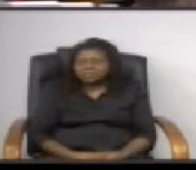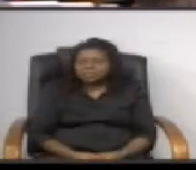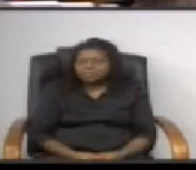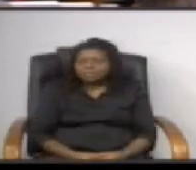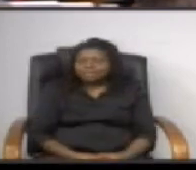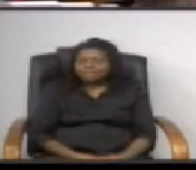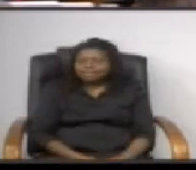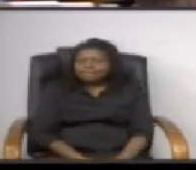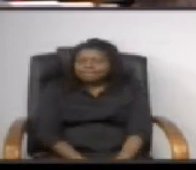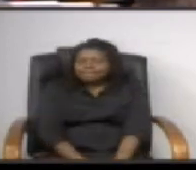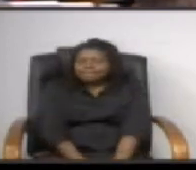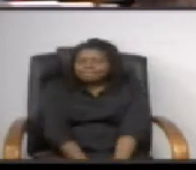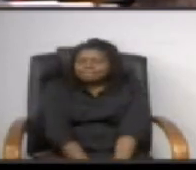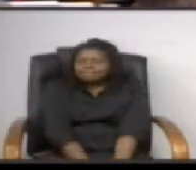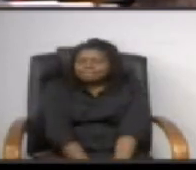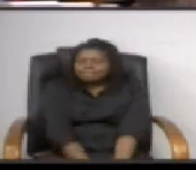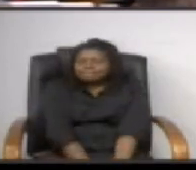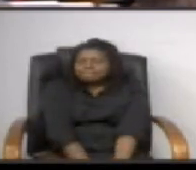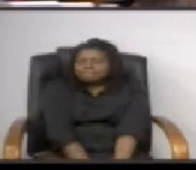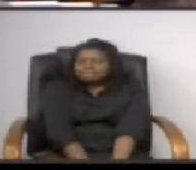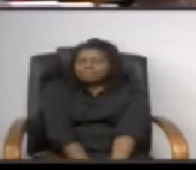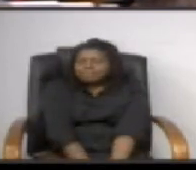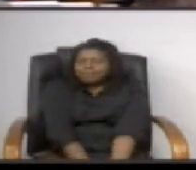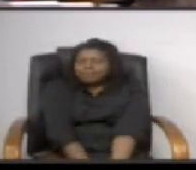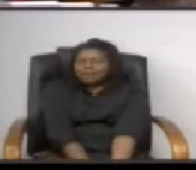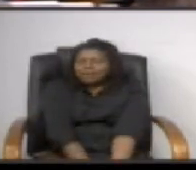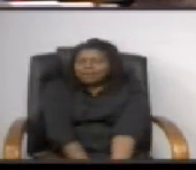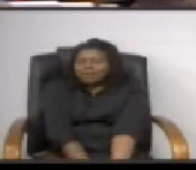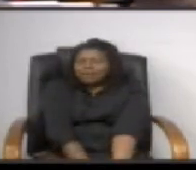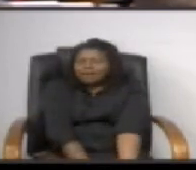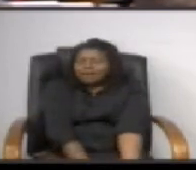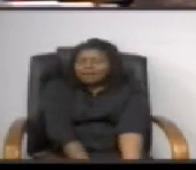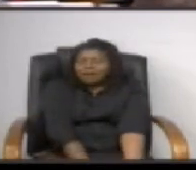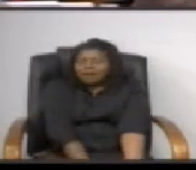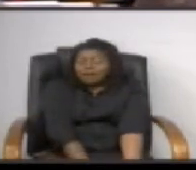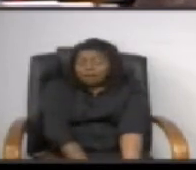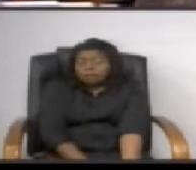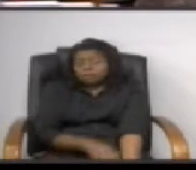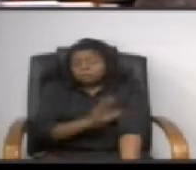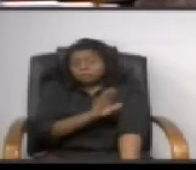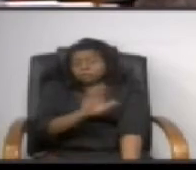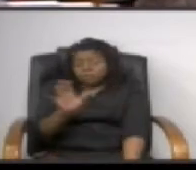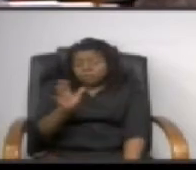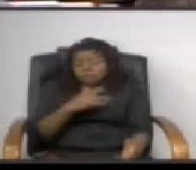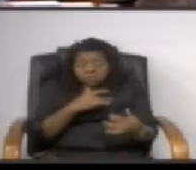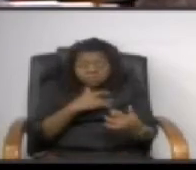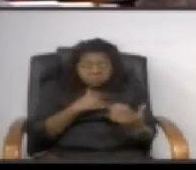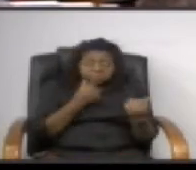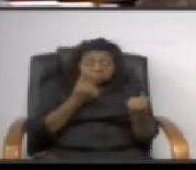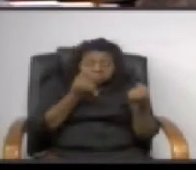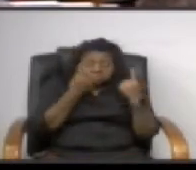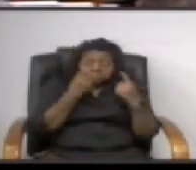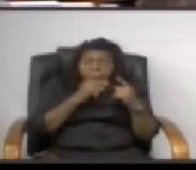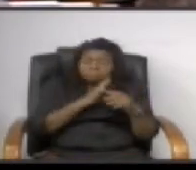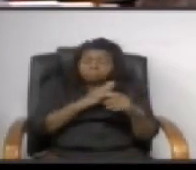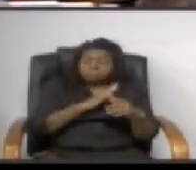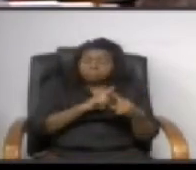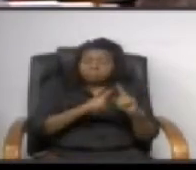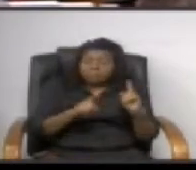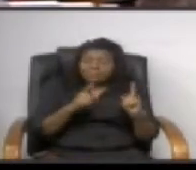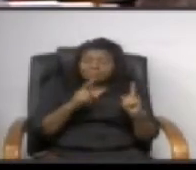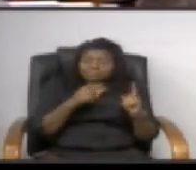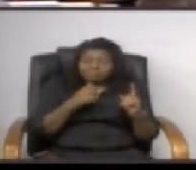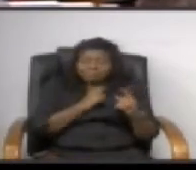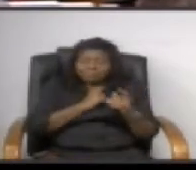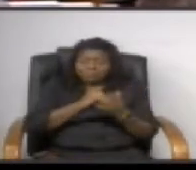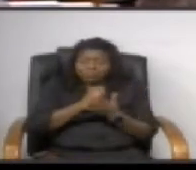i i share your concern uh you know as a social worker or in health uh health